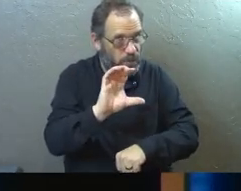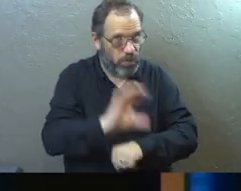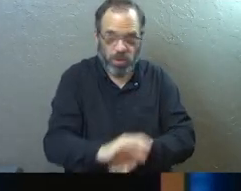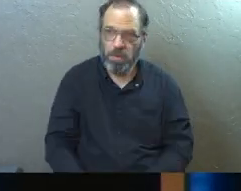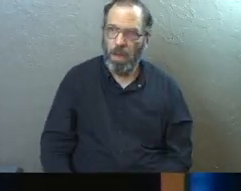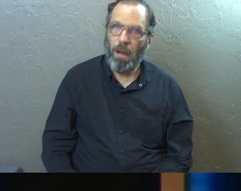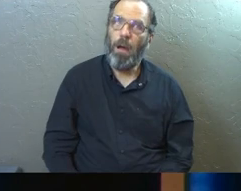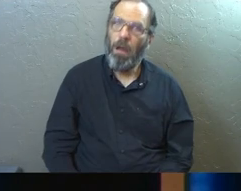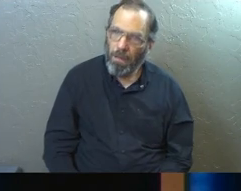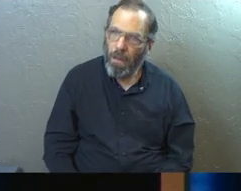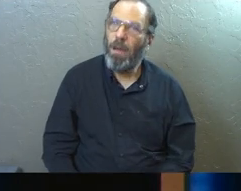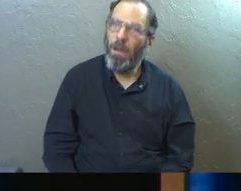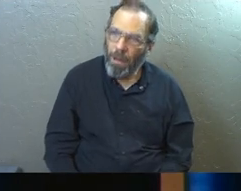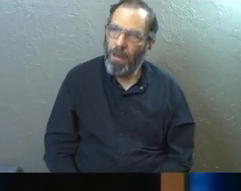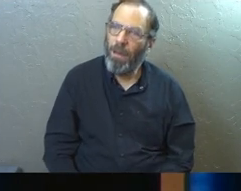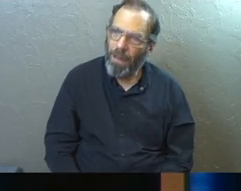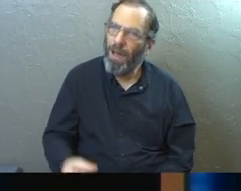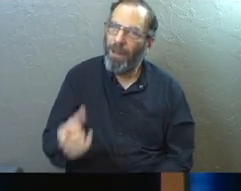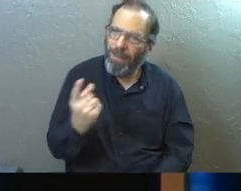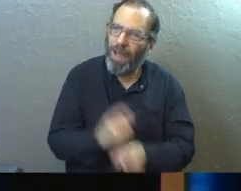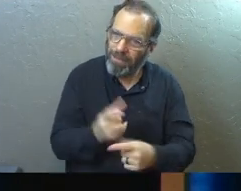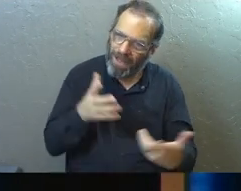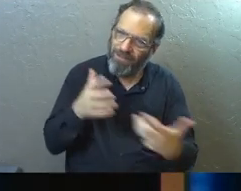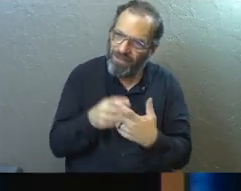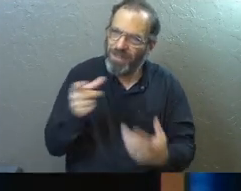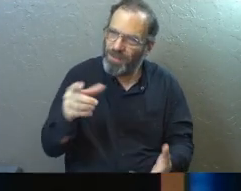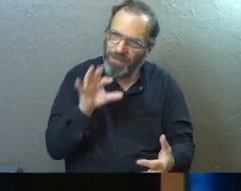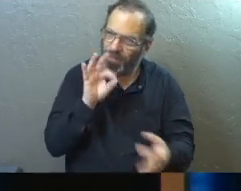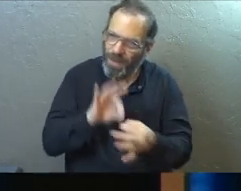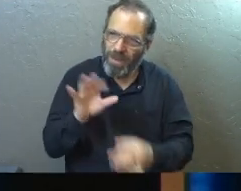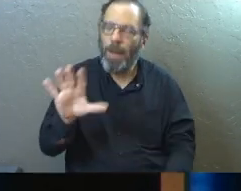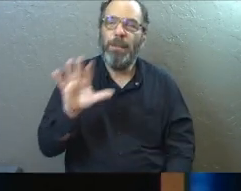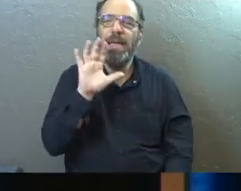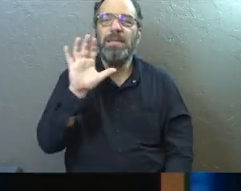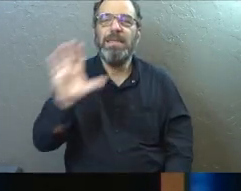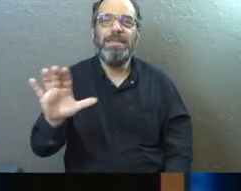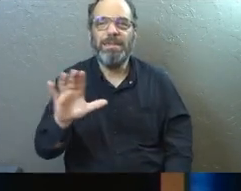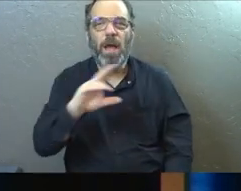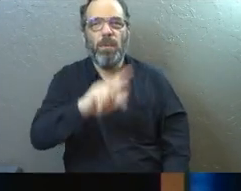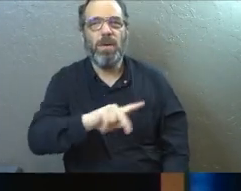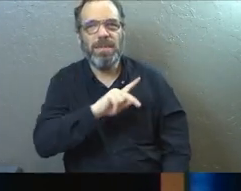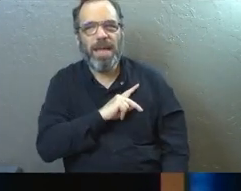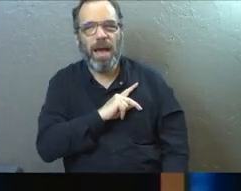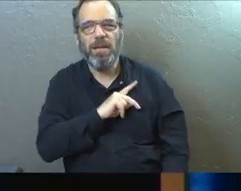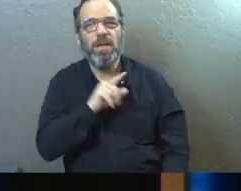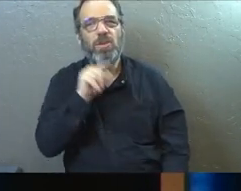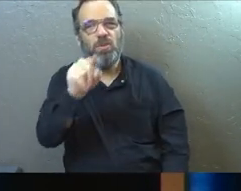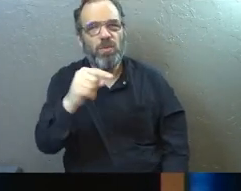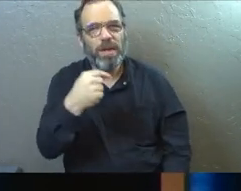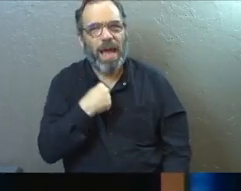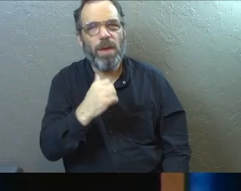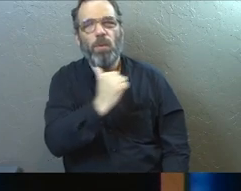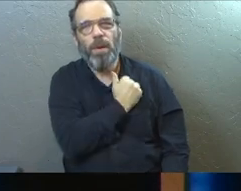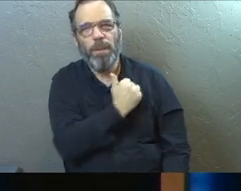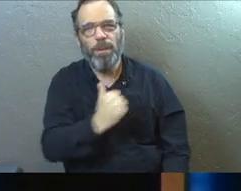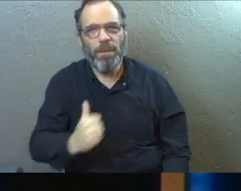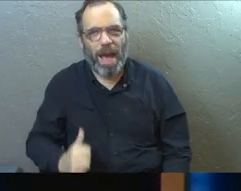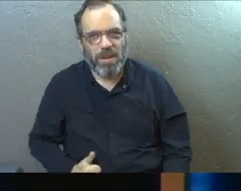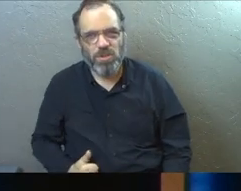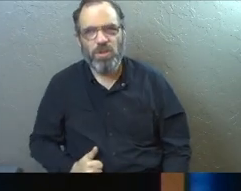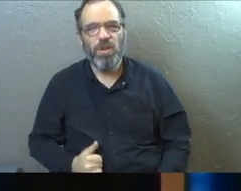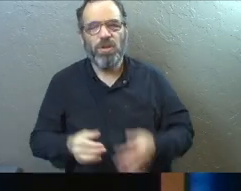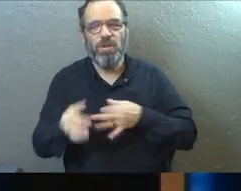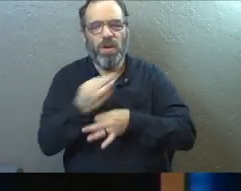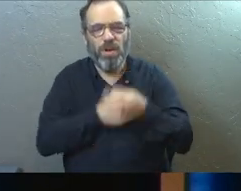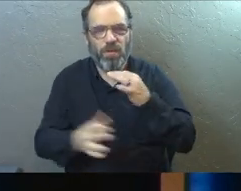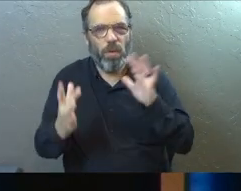that makes sense. That's what I want. All of us are ambassadors for Jesus. God cares